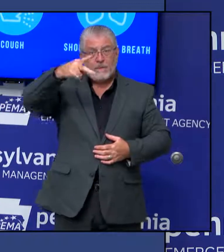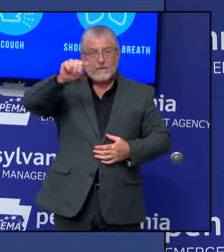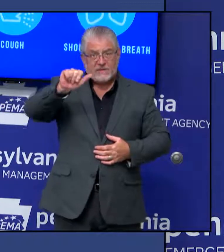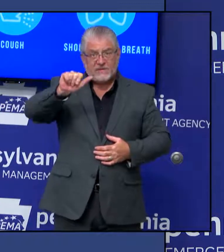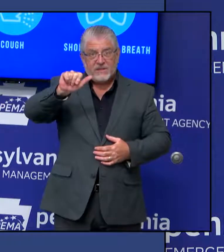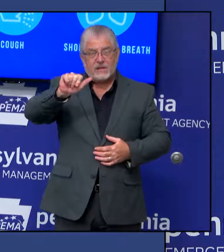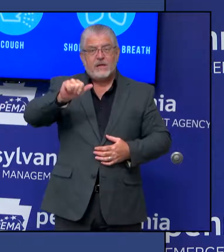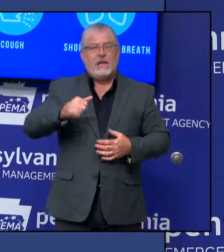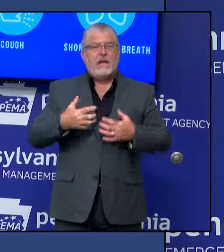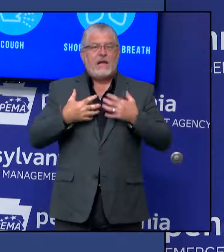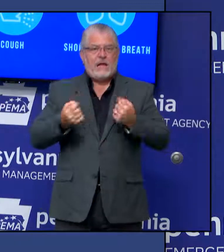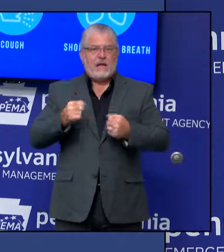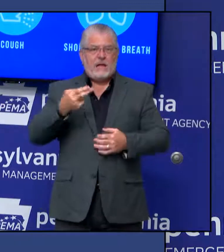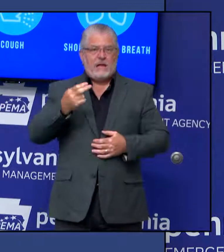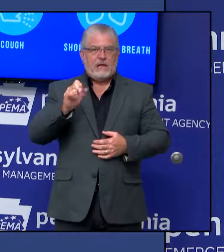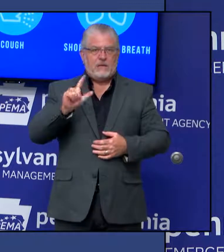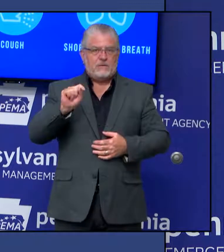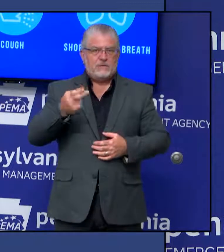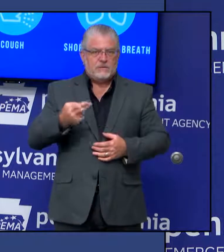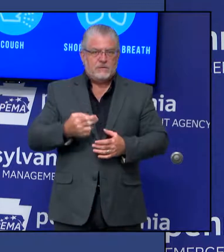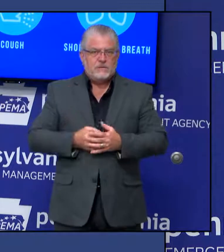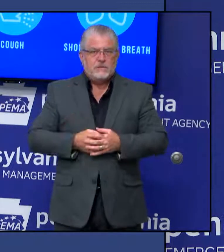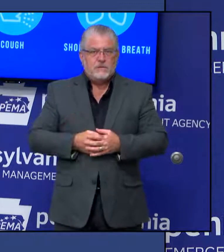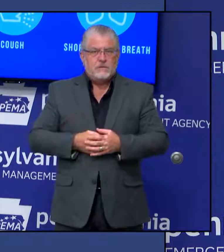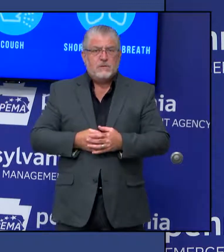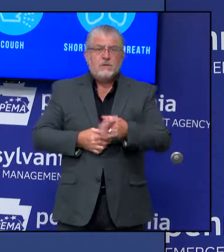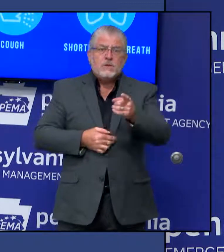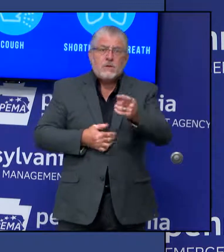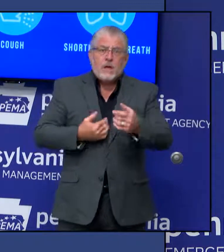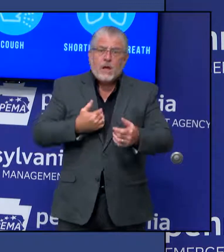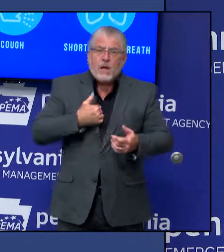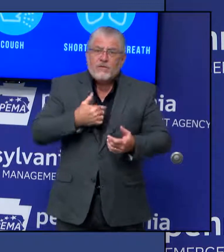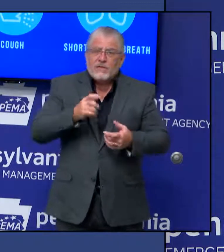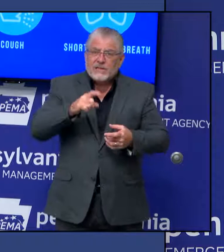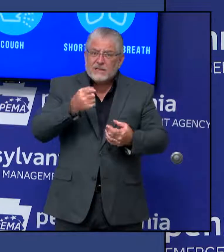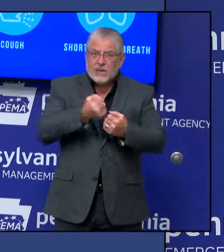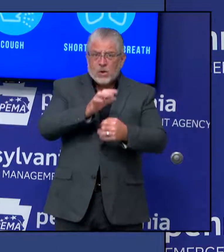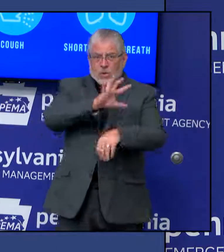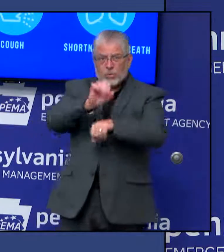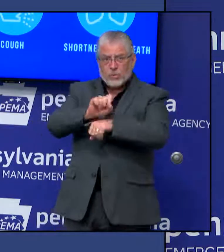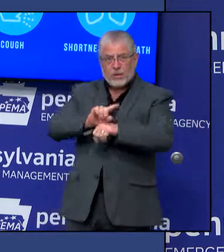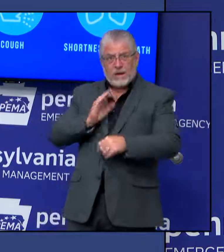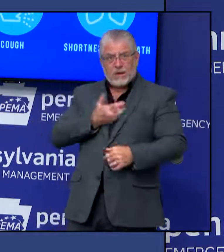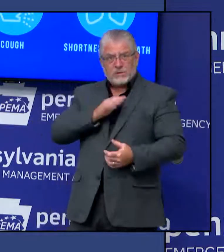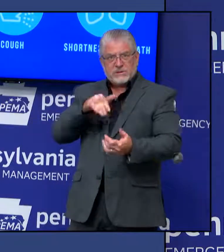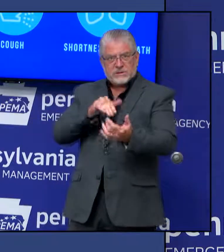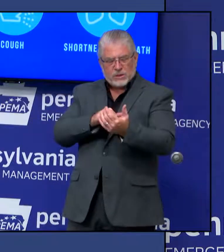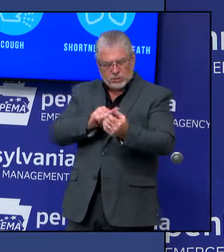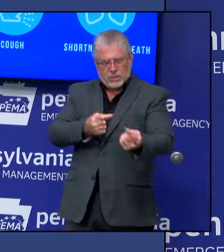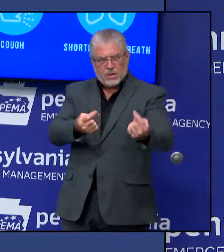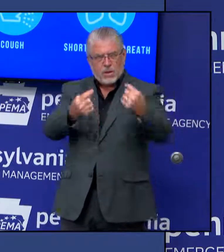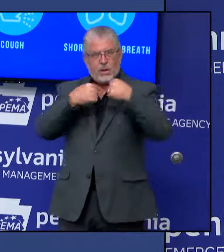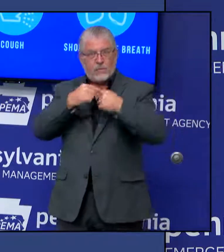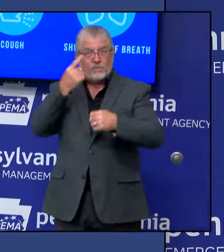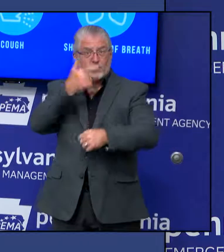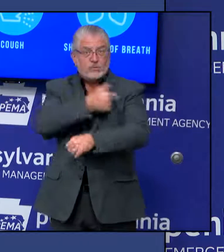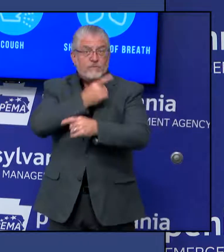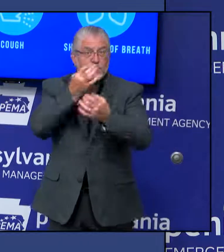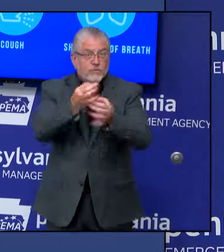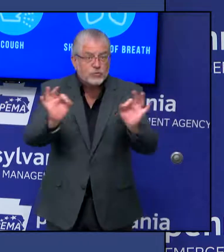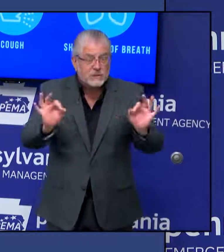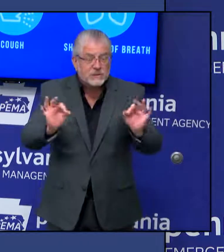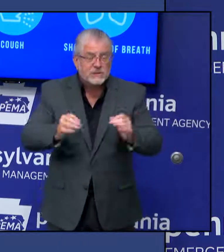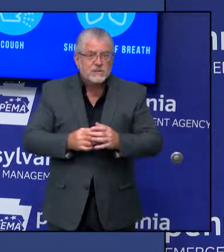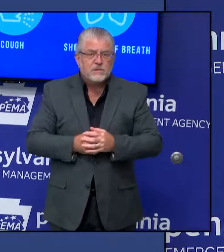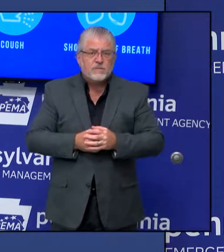If you have insurance, it's a benefit that is covered by almost all carriers, including Medicare and Medicaid and